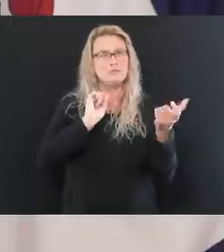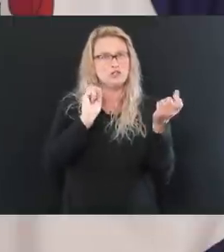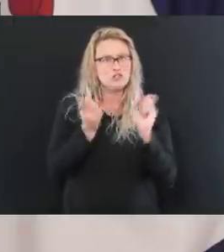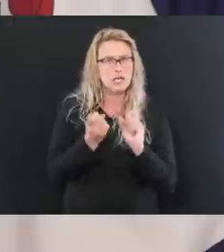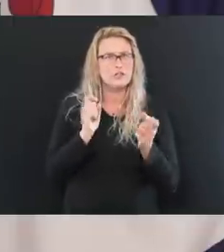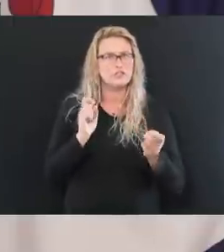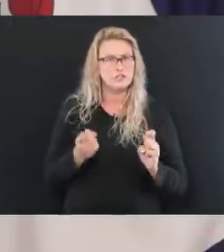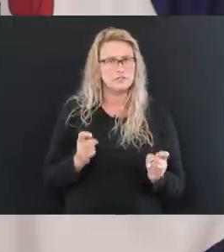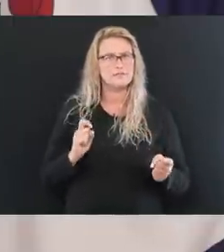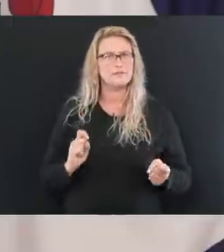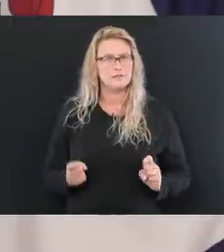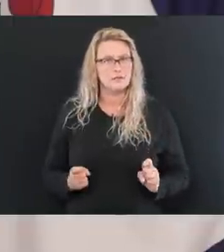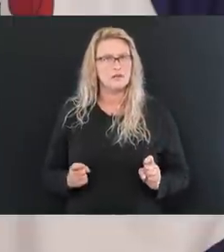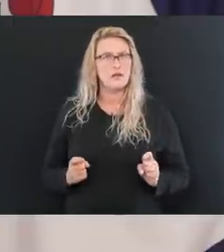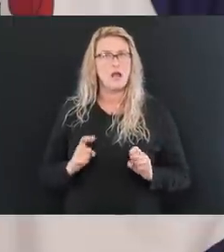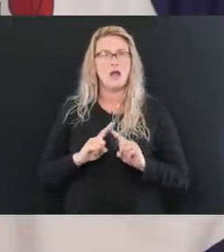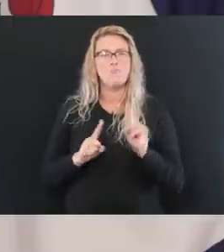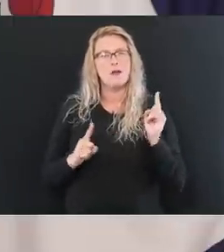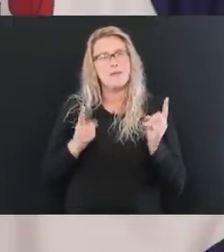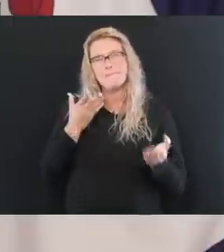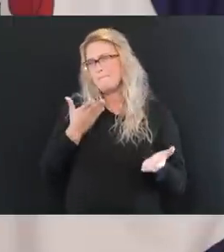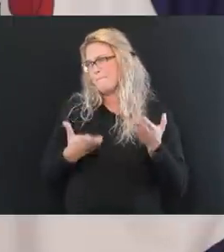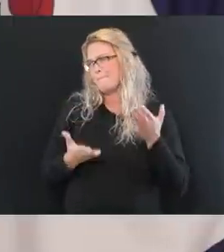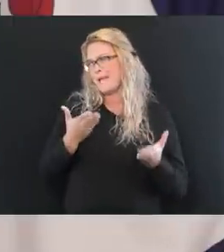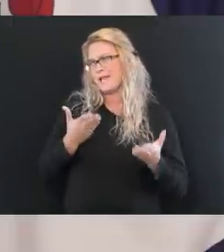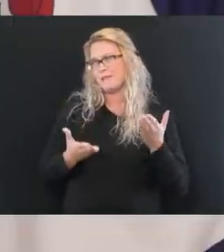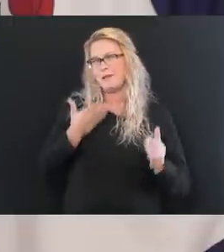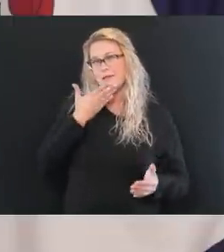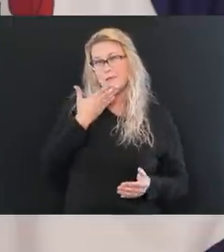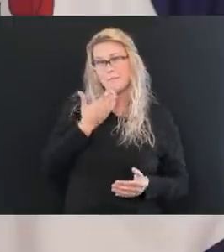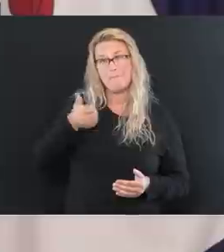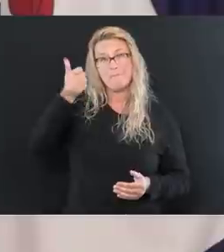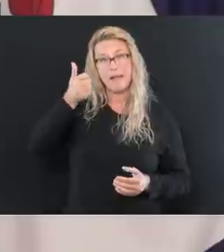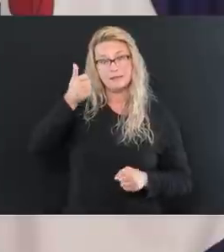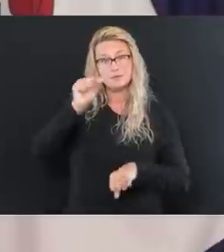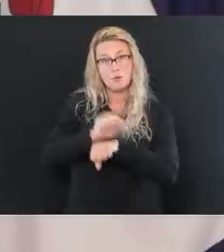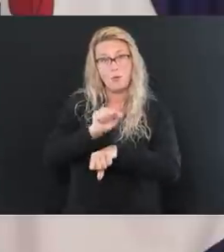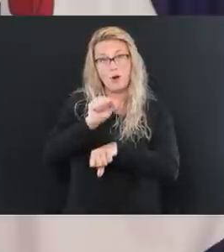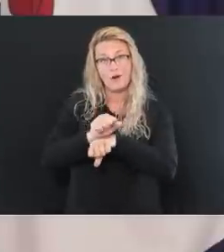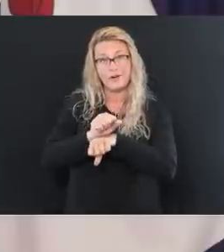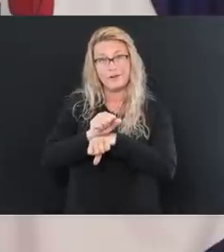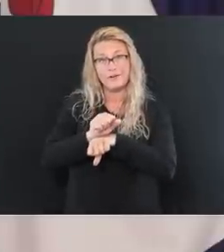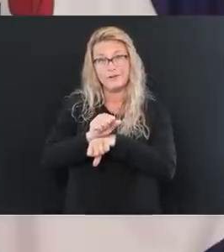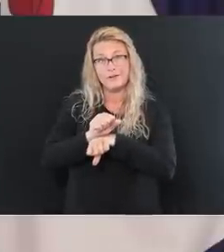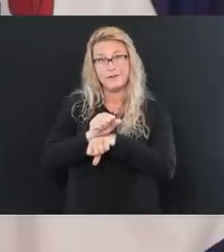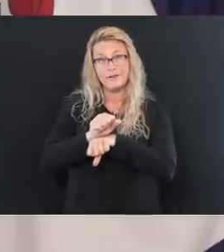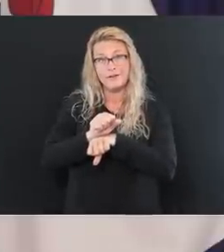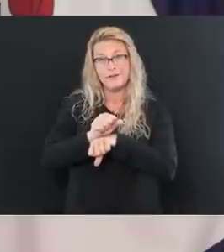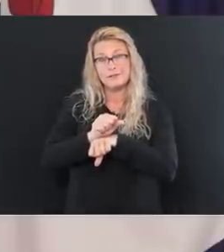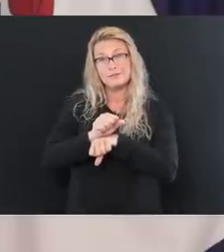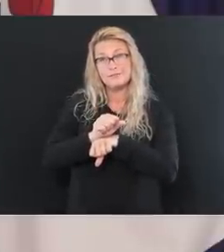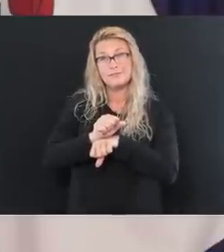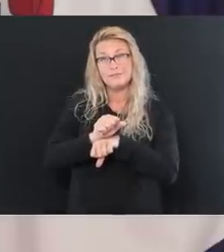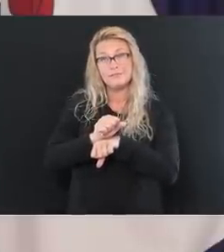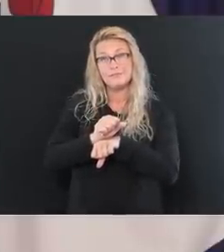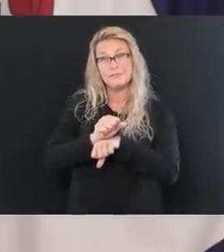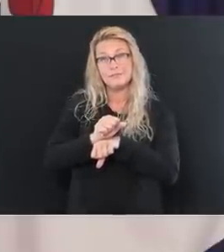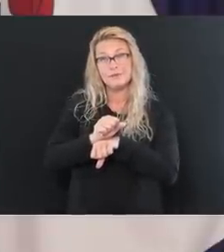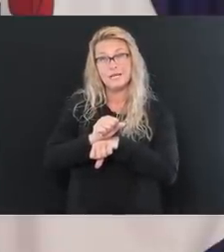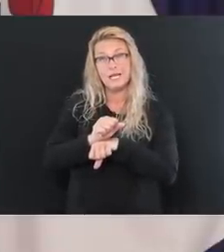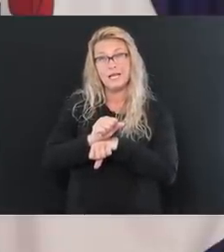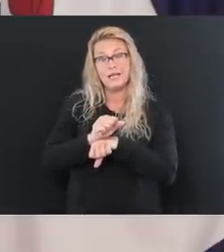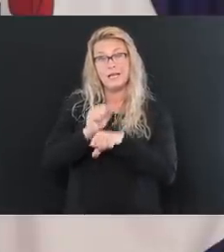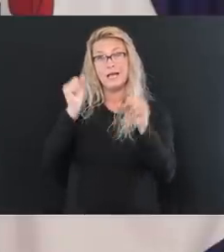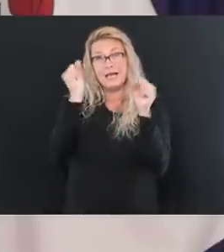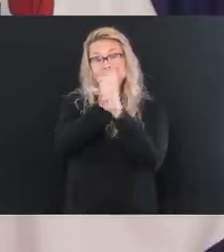way. But maybe the very best work that we've done period is coming up with